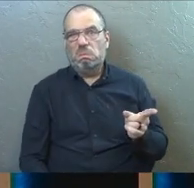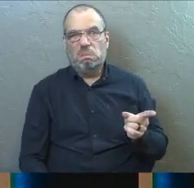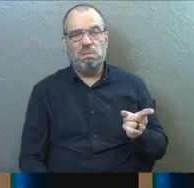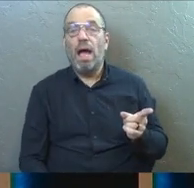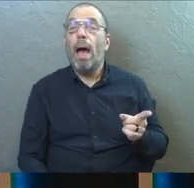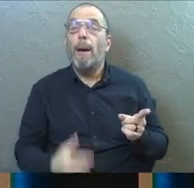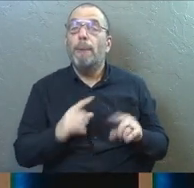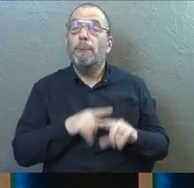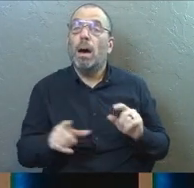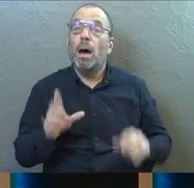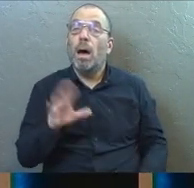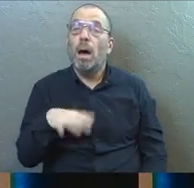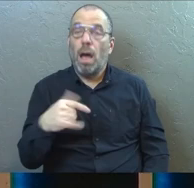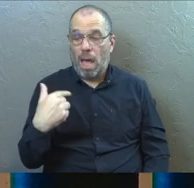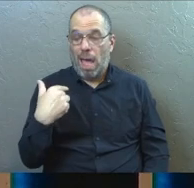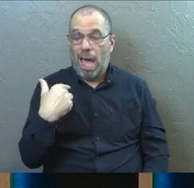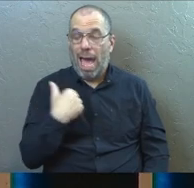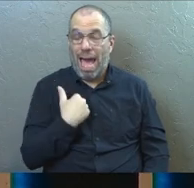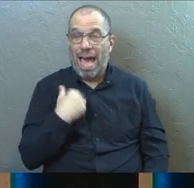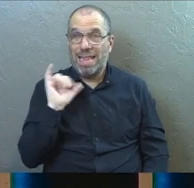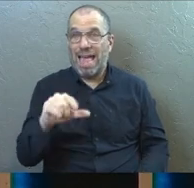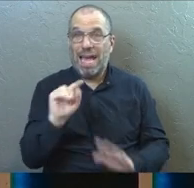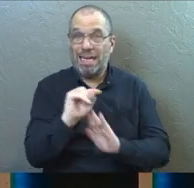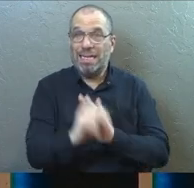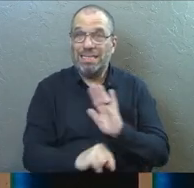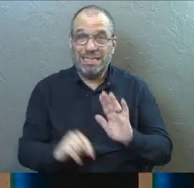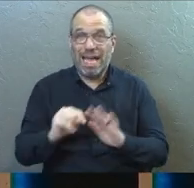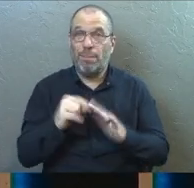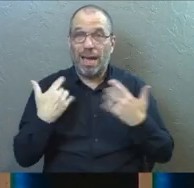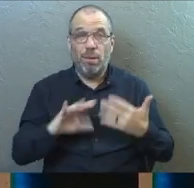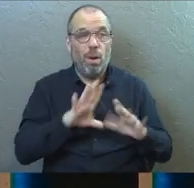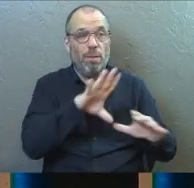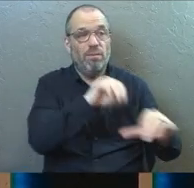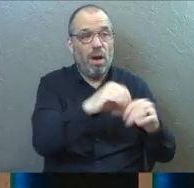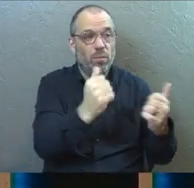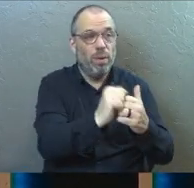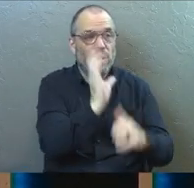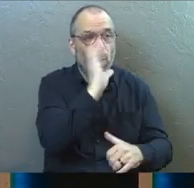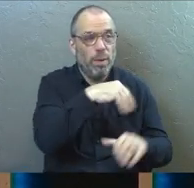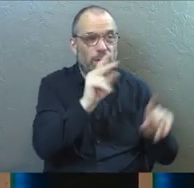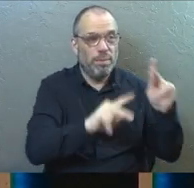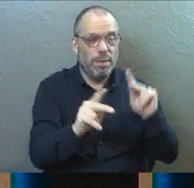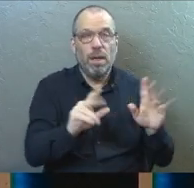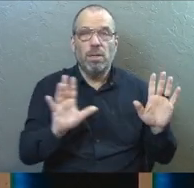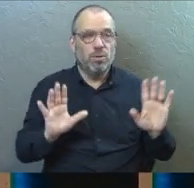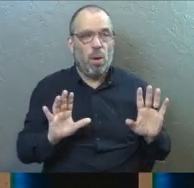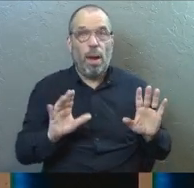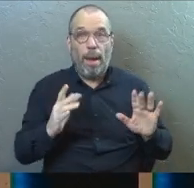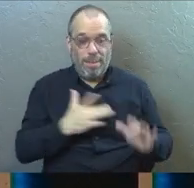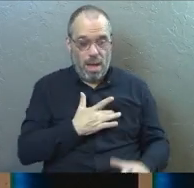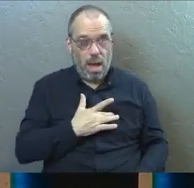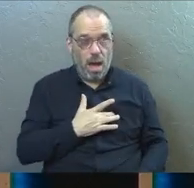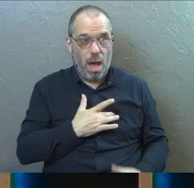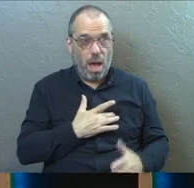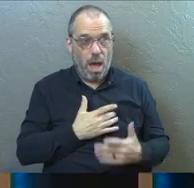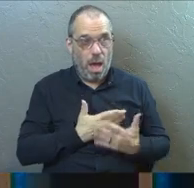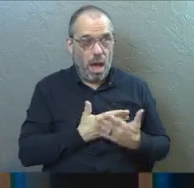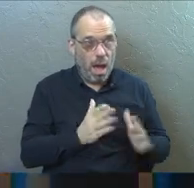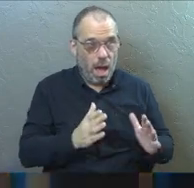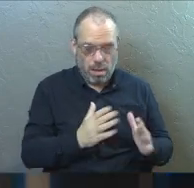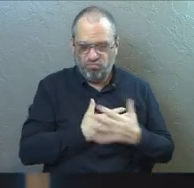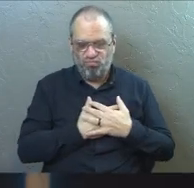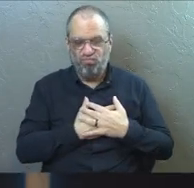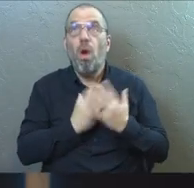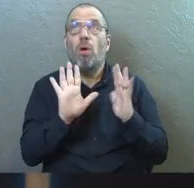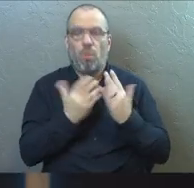And what I didn't realize is that I didn't, at that time, I didn't want to be weird. And so I did not open my heart to the other things that